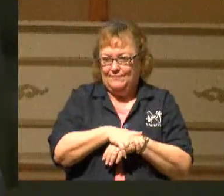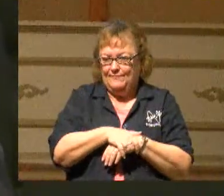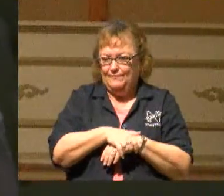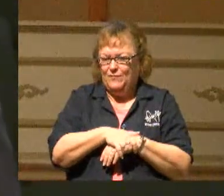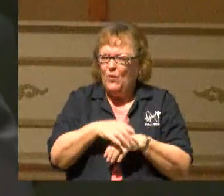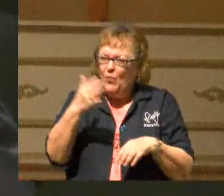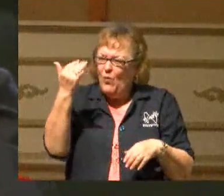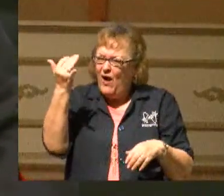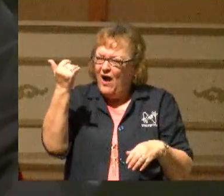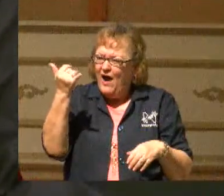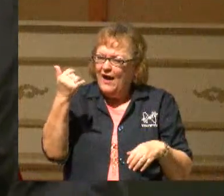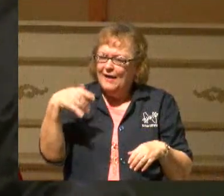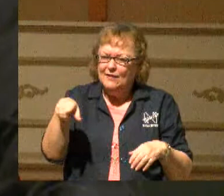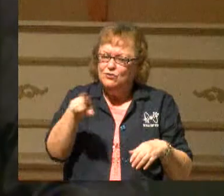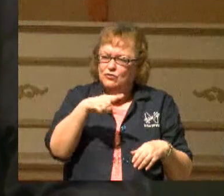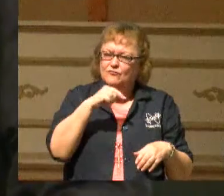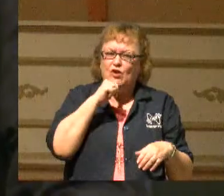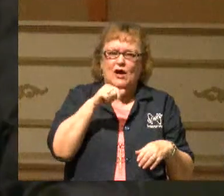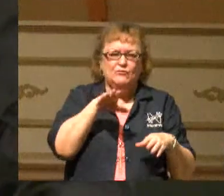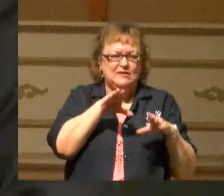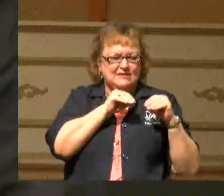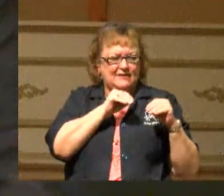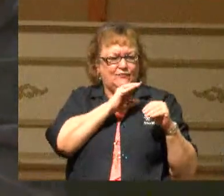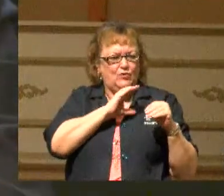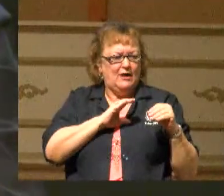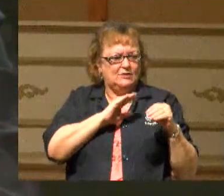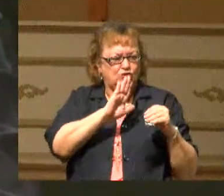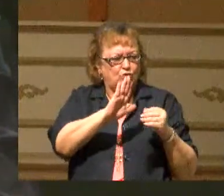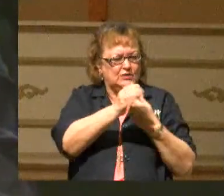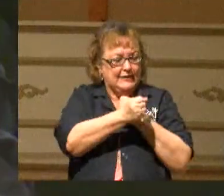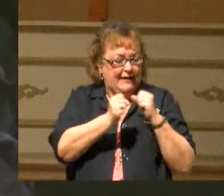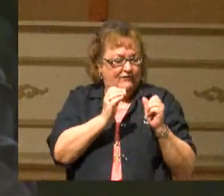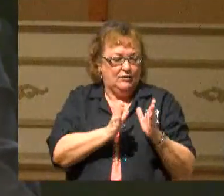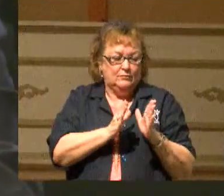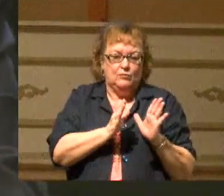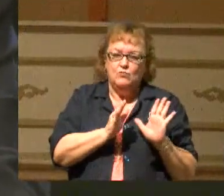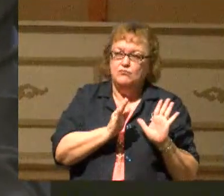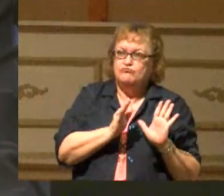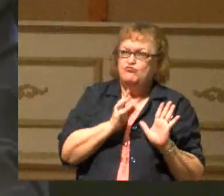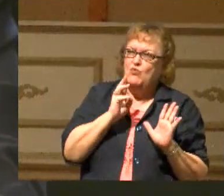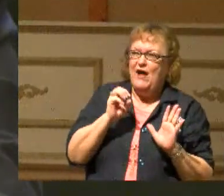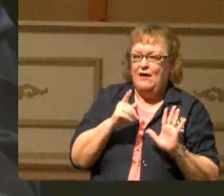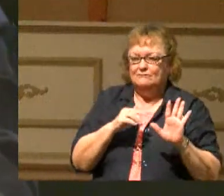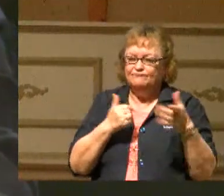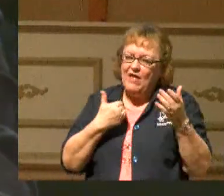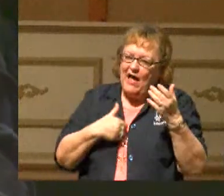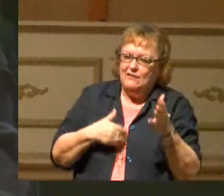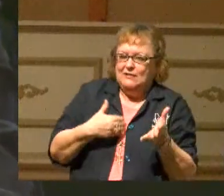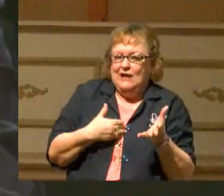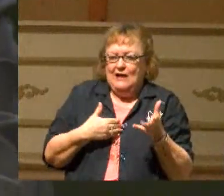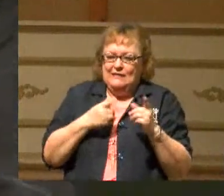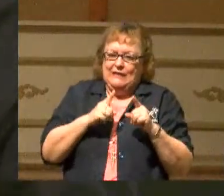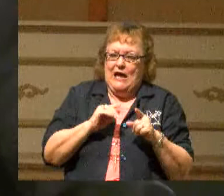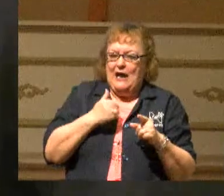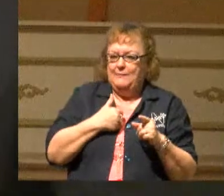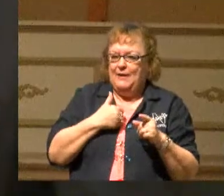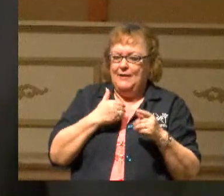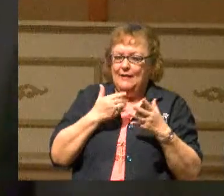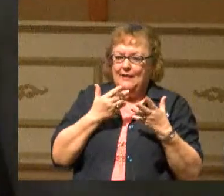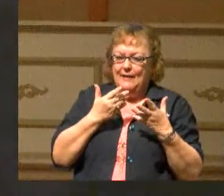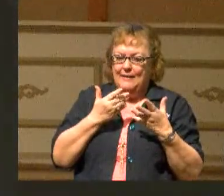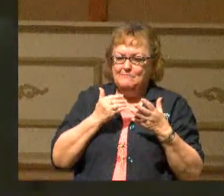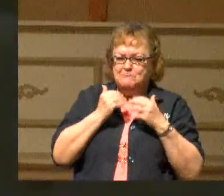Why is it that you have not received Christ as your Savior? Well, I'd be embarrassed. I'm ashamed.